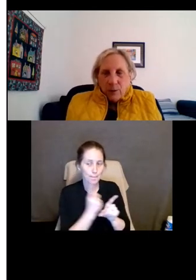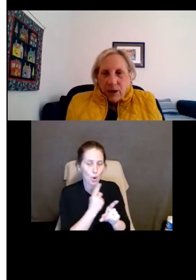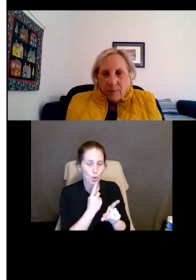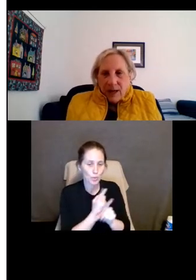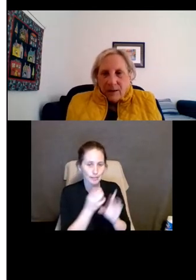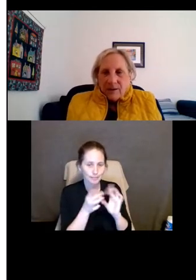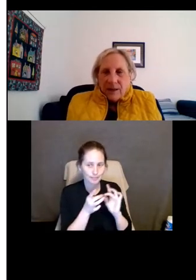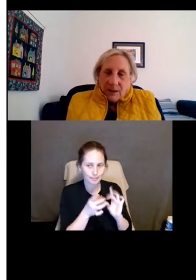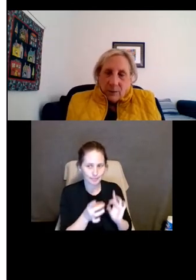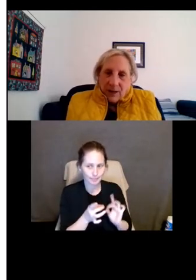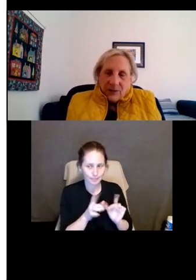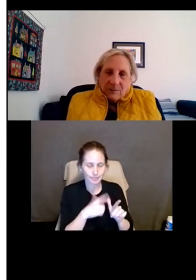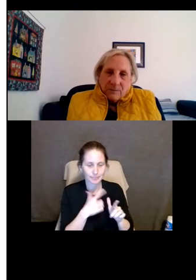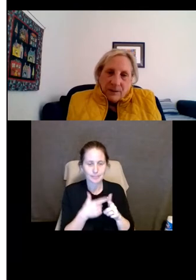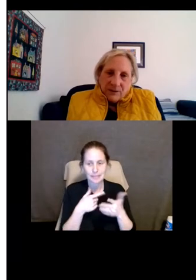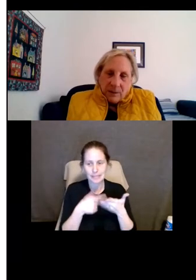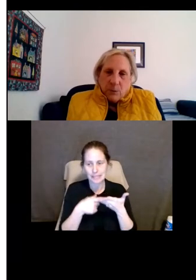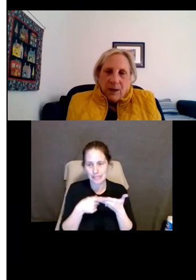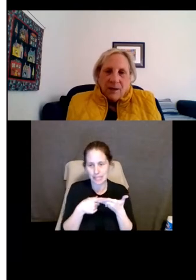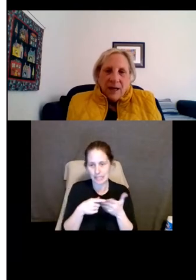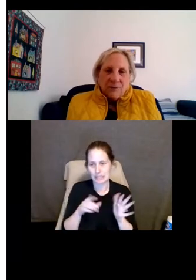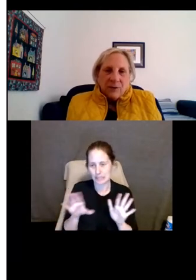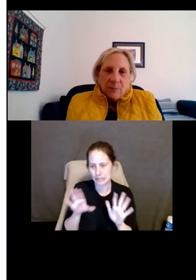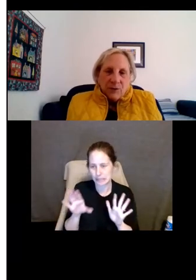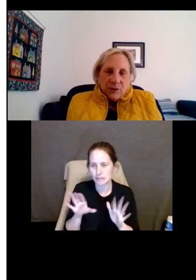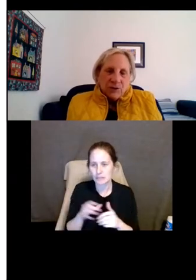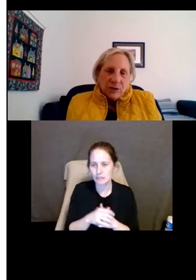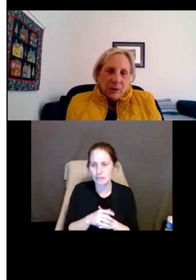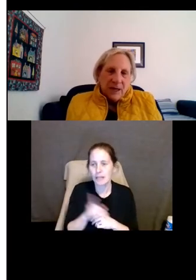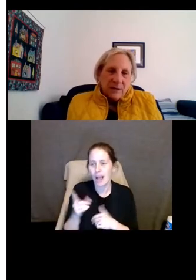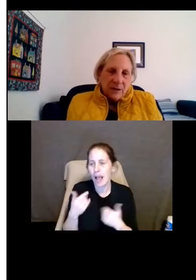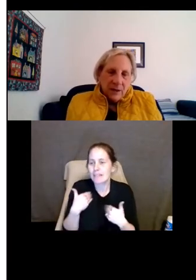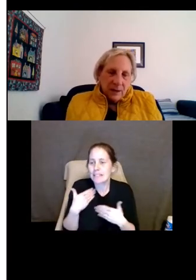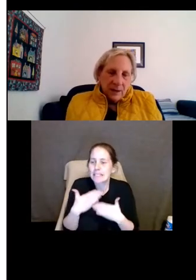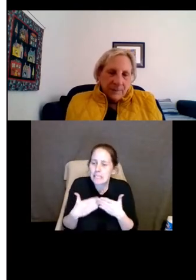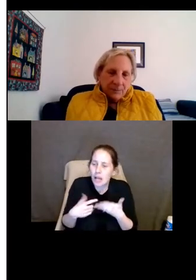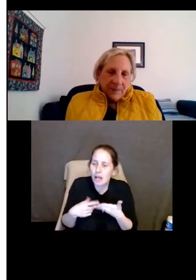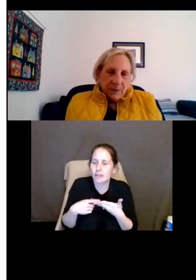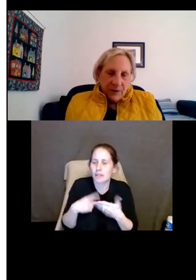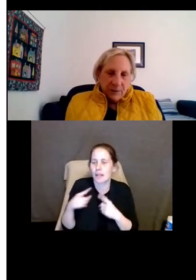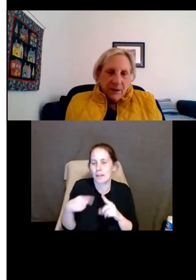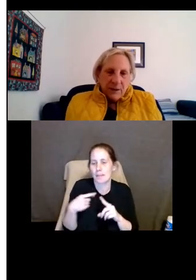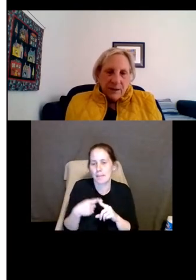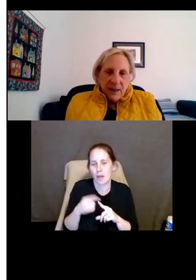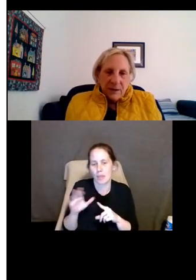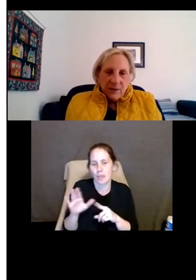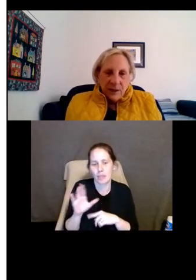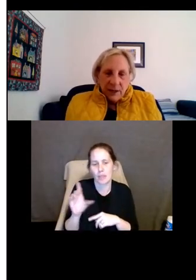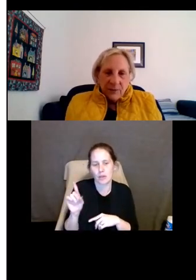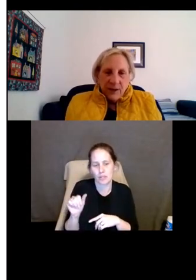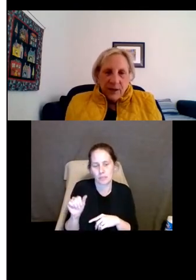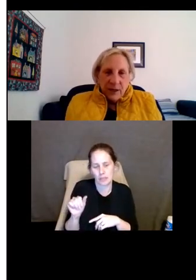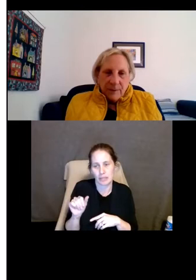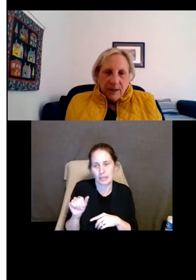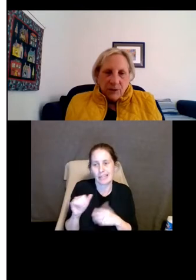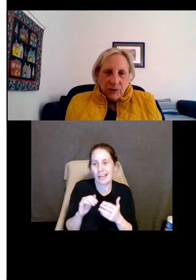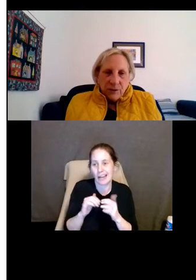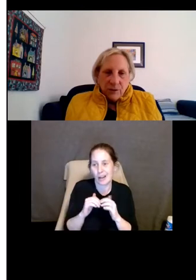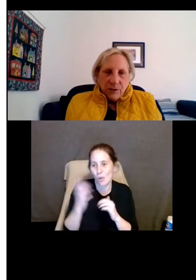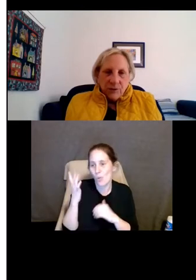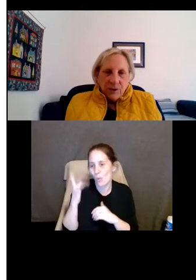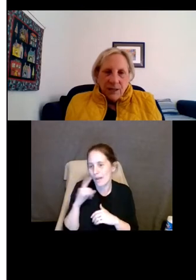and they will talk about and they will have to at some point have some discussion about their disability and the need for the